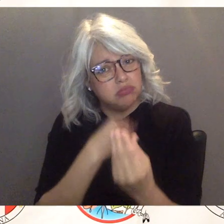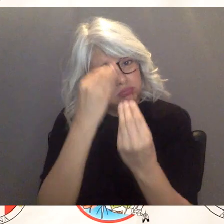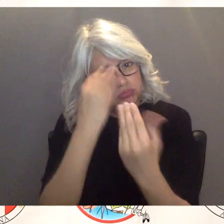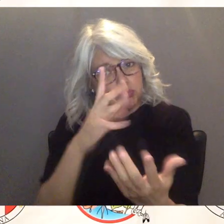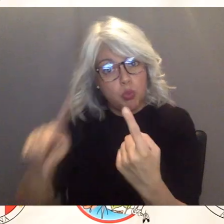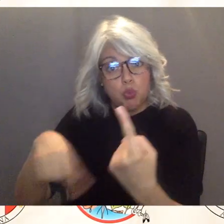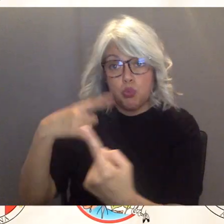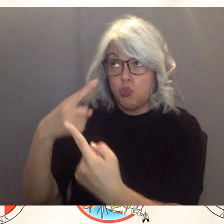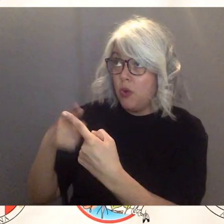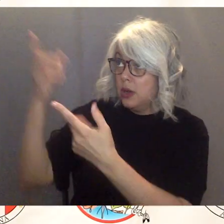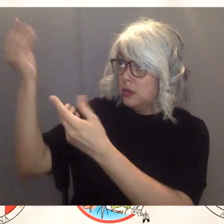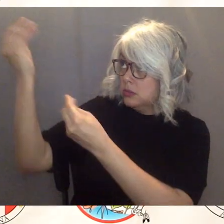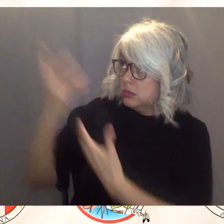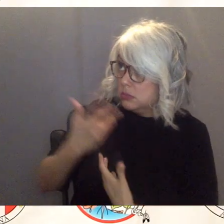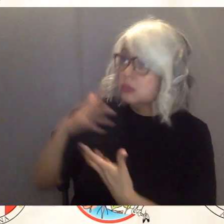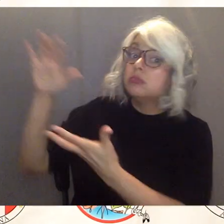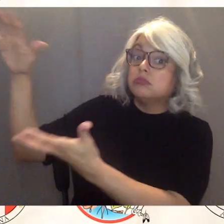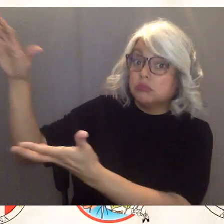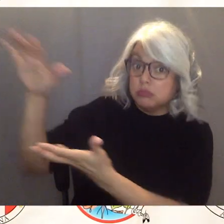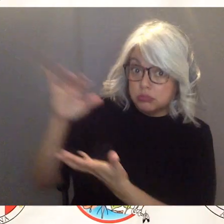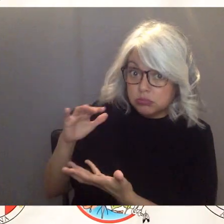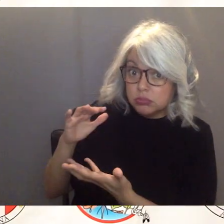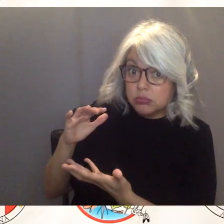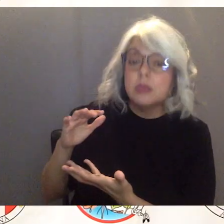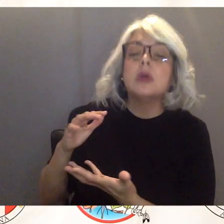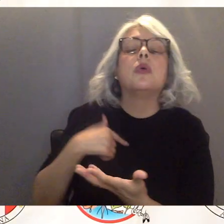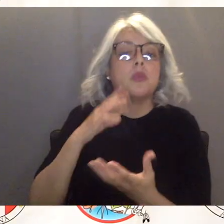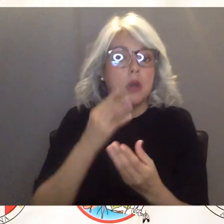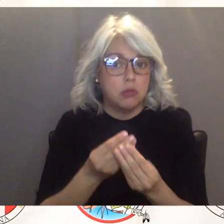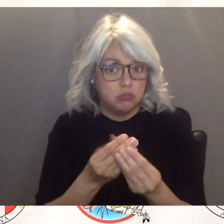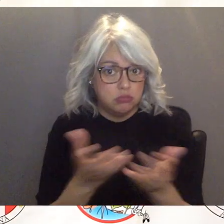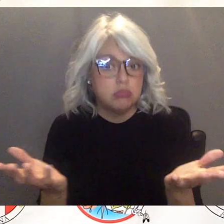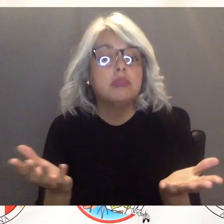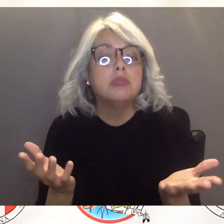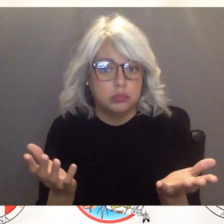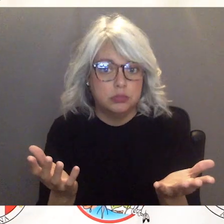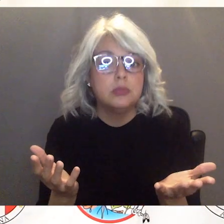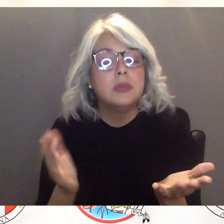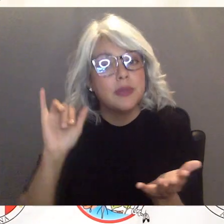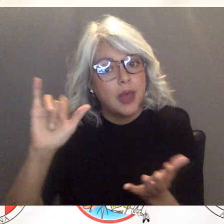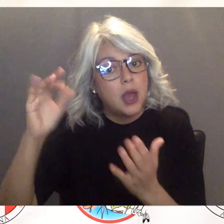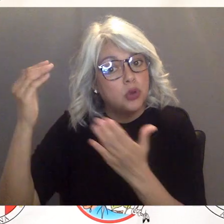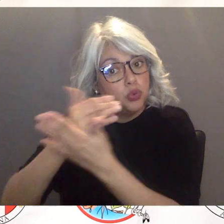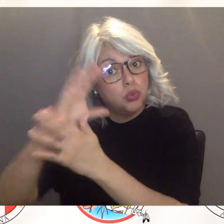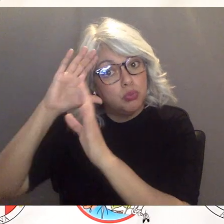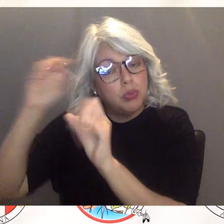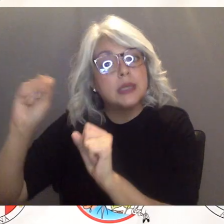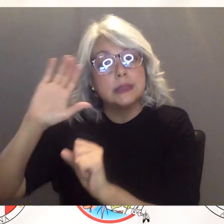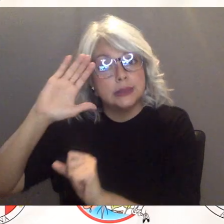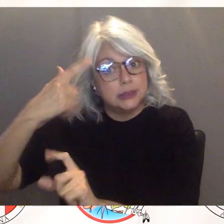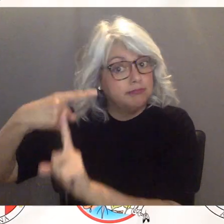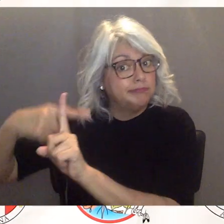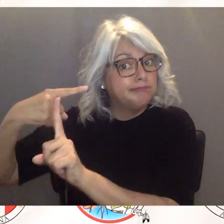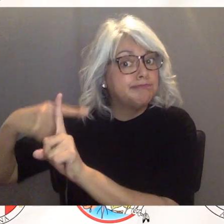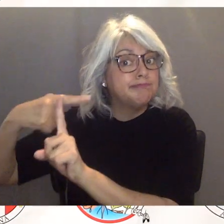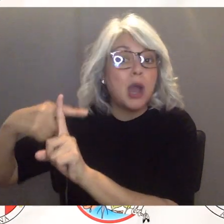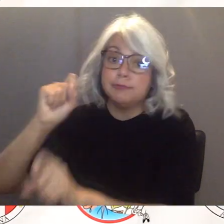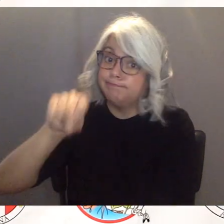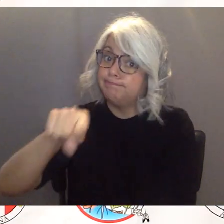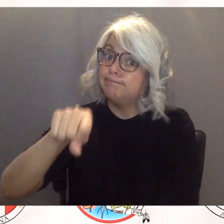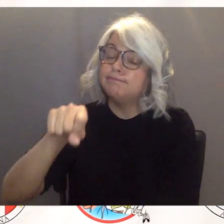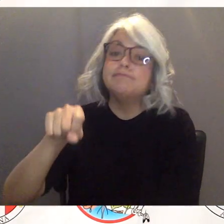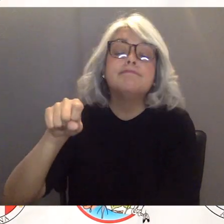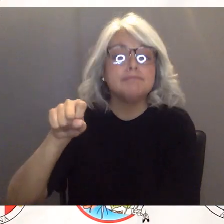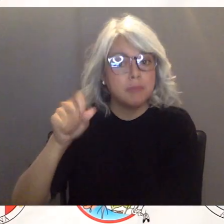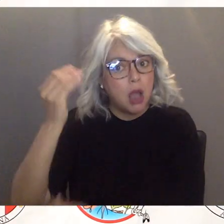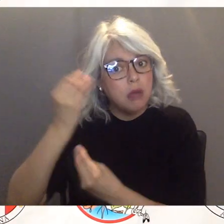we at the very least from this administration have has have received uh positive messages and and and updates that